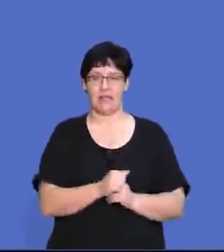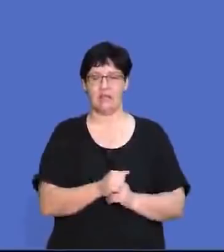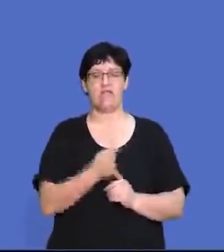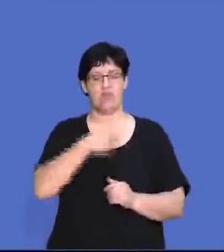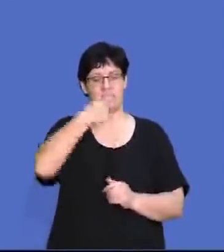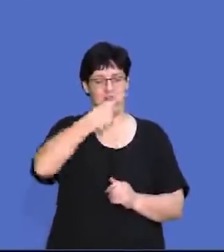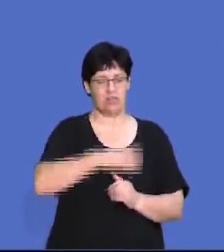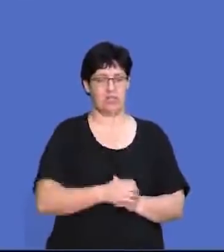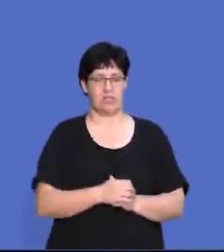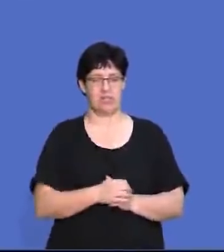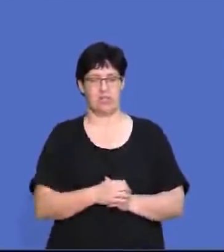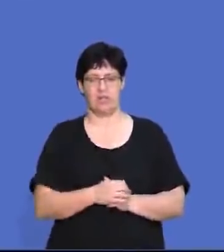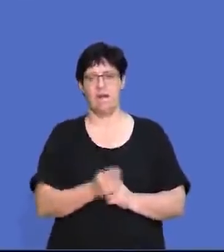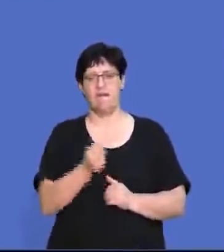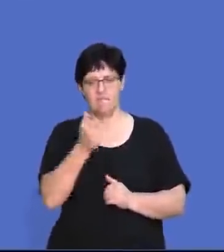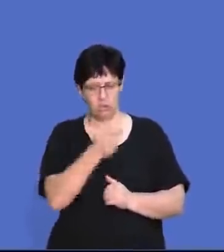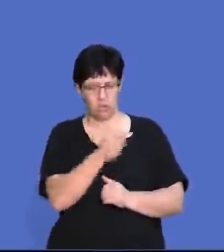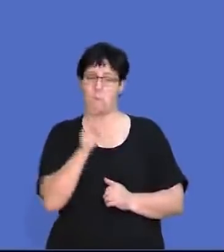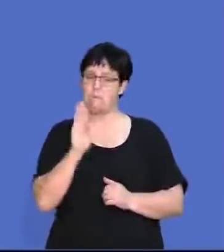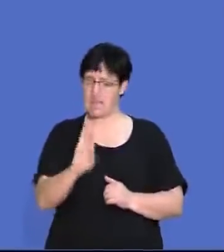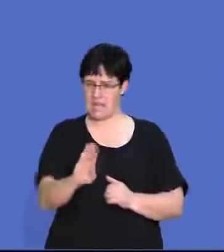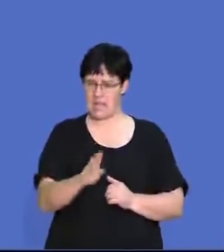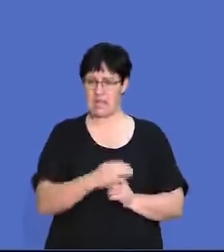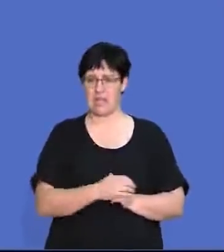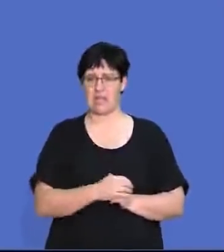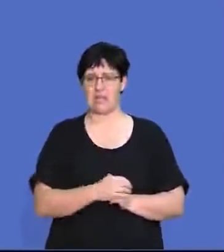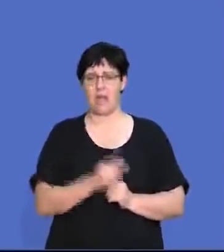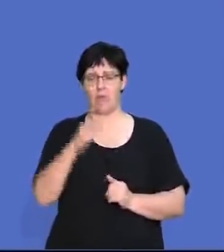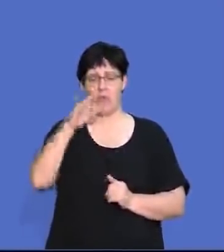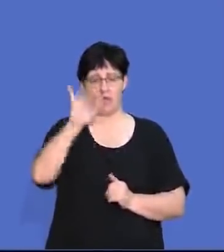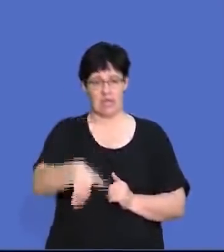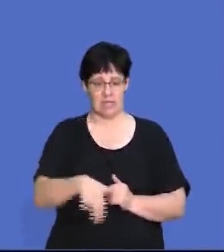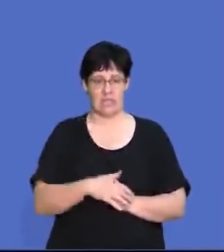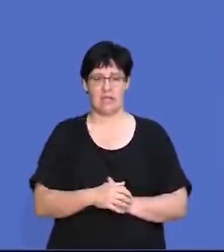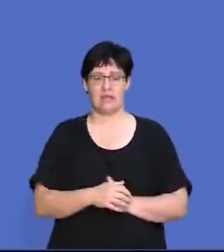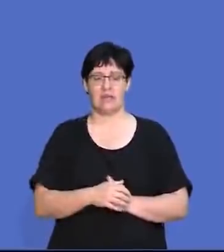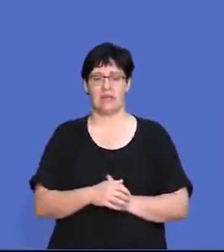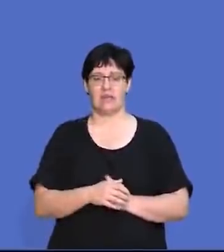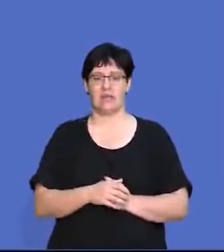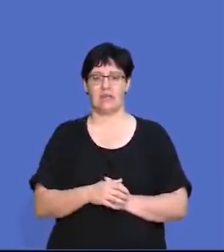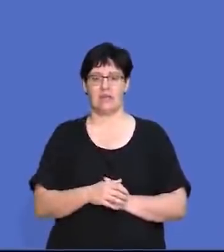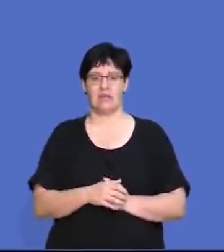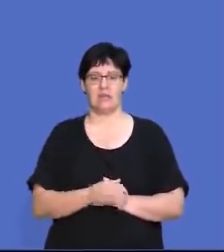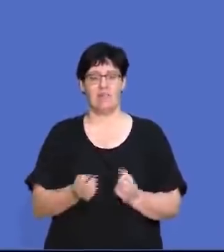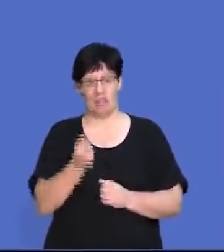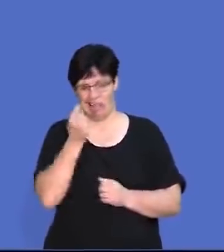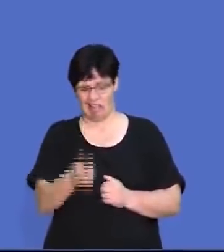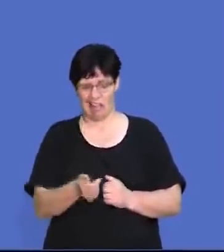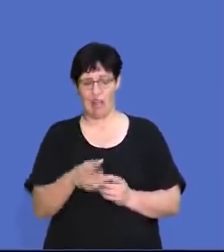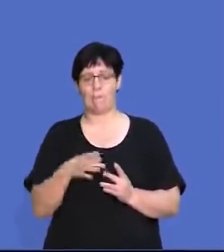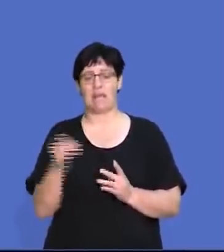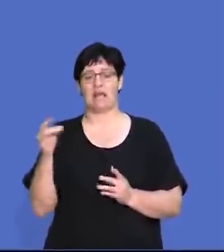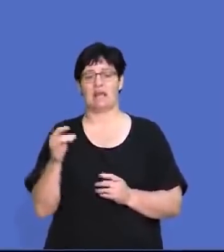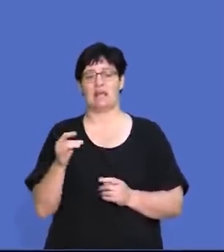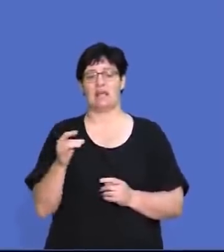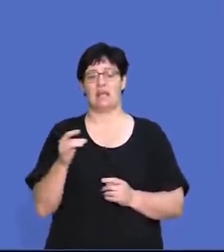for secondary. Quite a few of you have got for the primary. And then very little